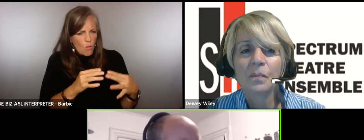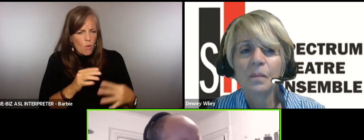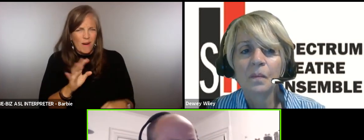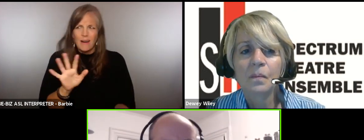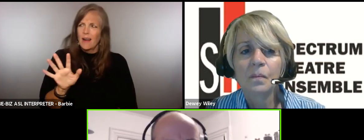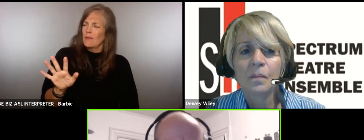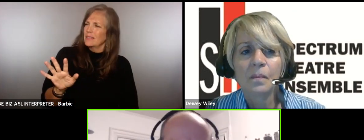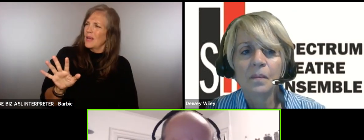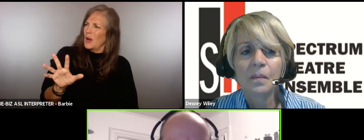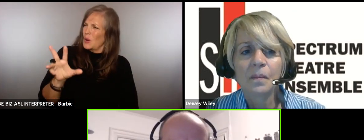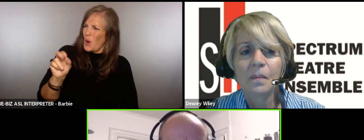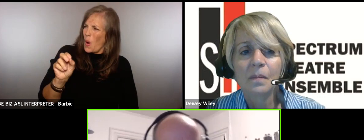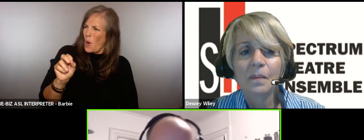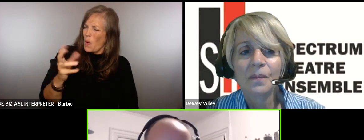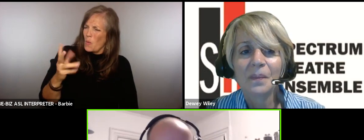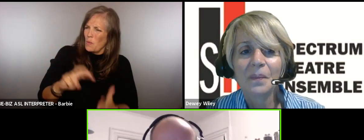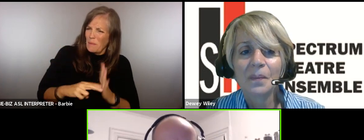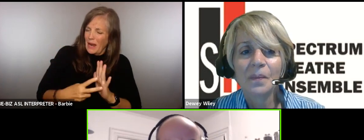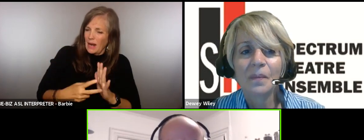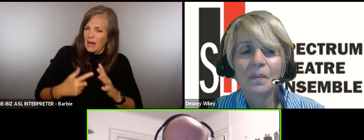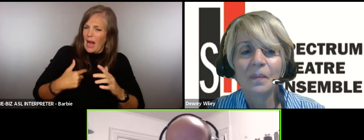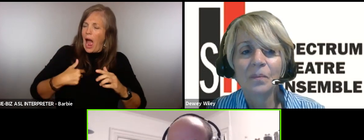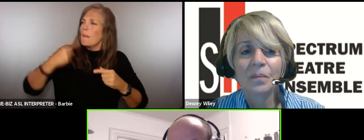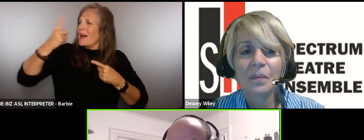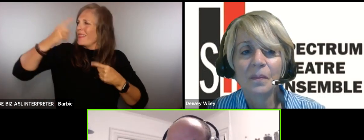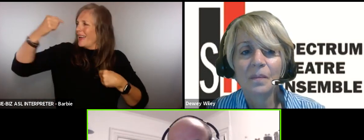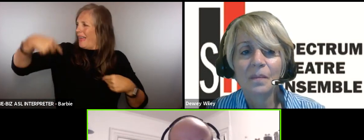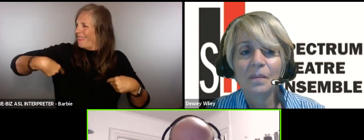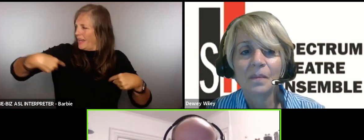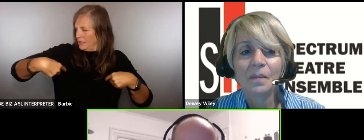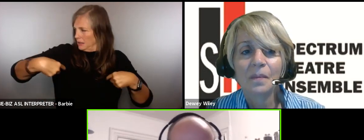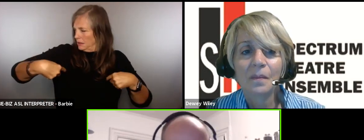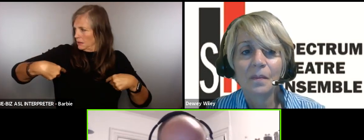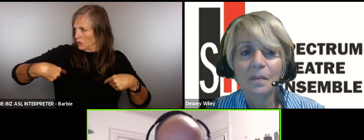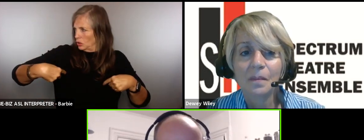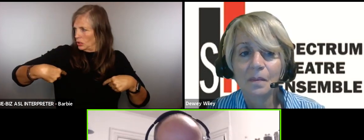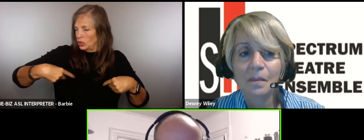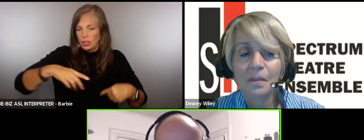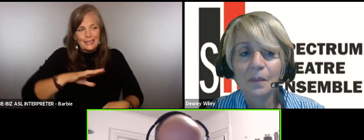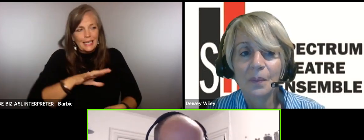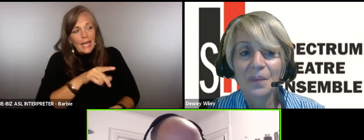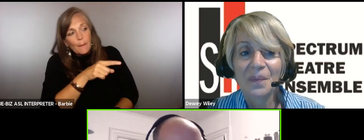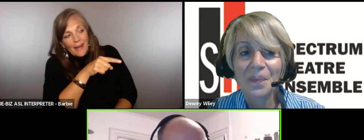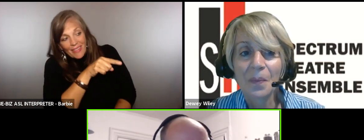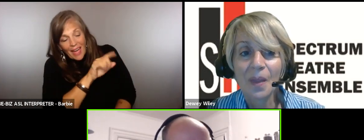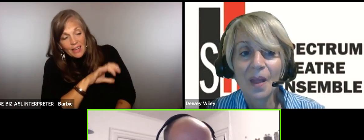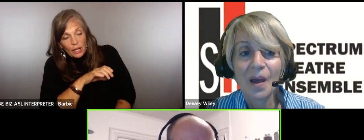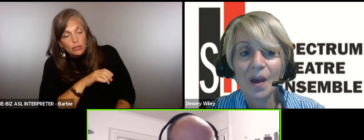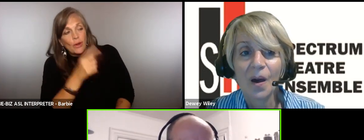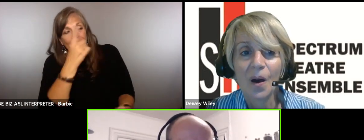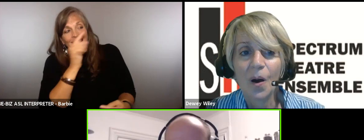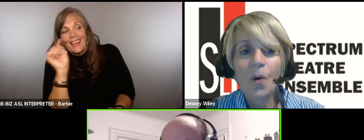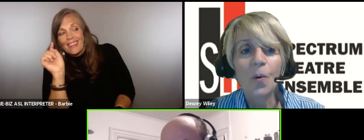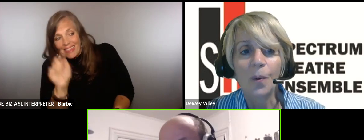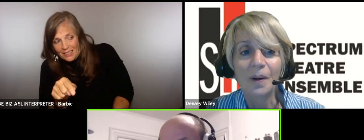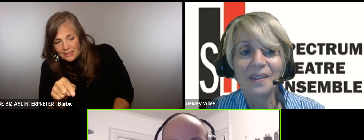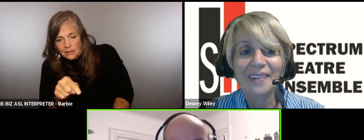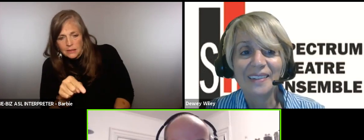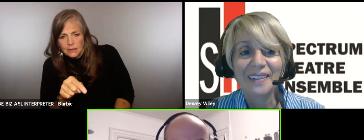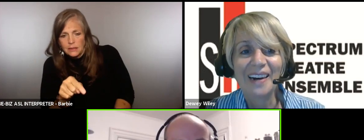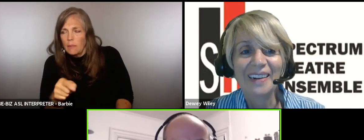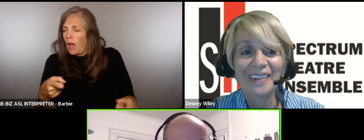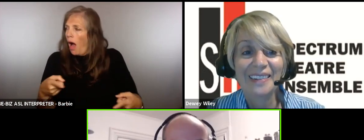you know no what are you talking about I'm thinking this she's like but the character's thinking this I'm like but